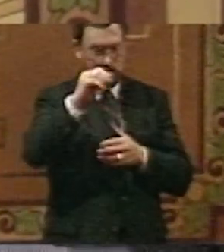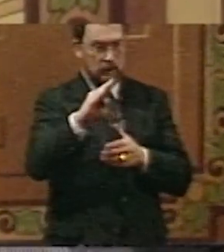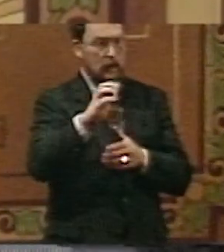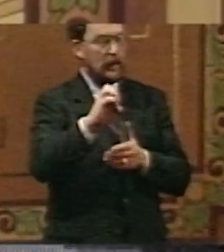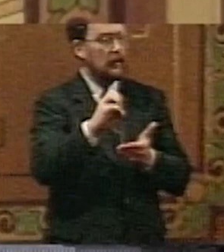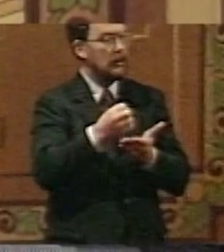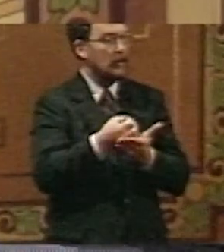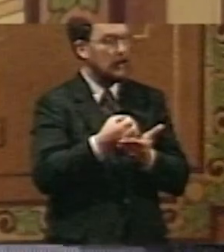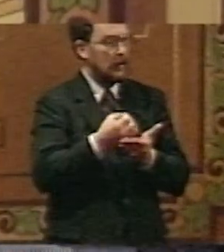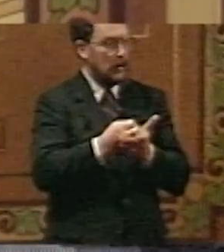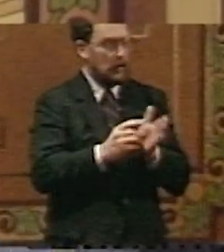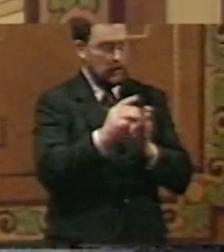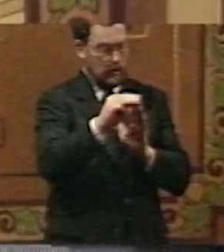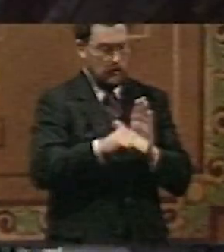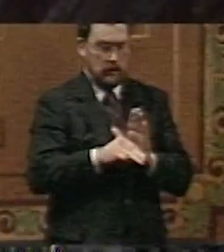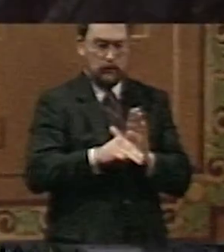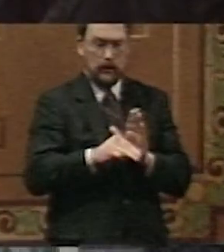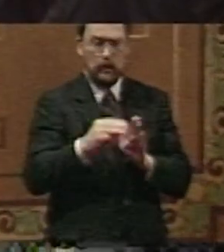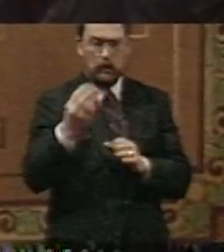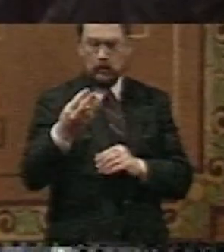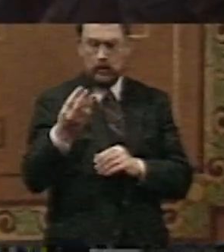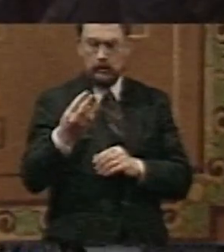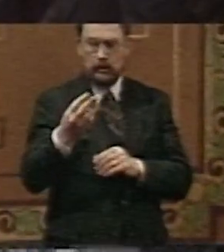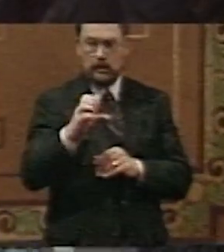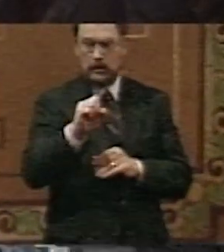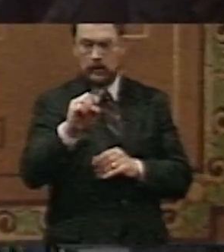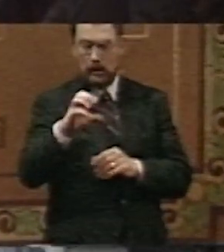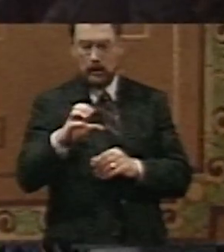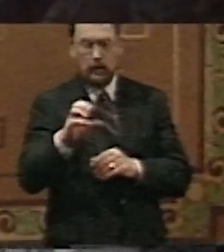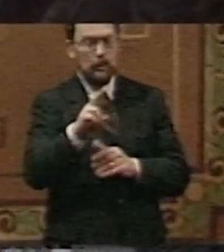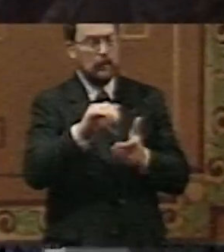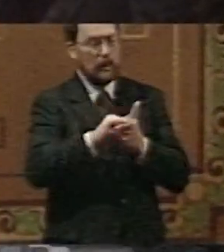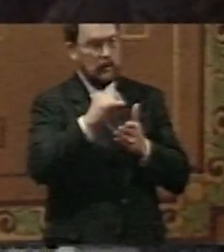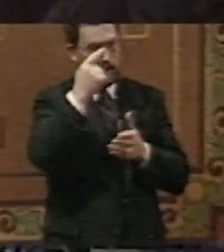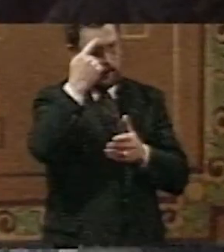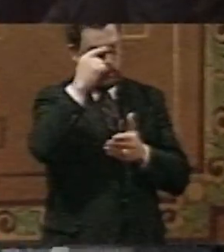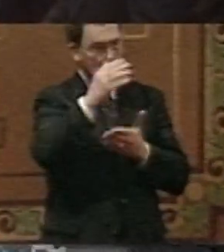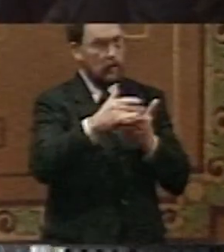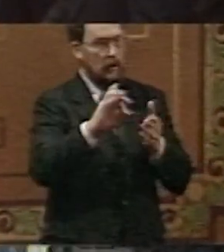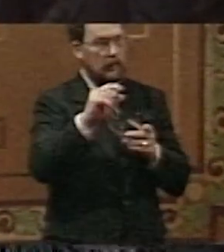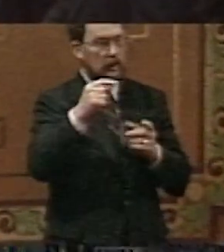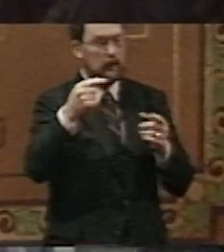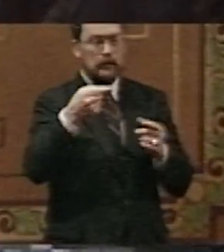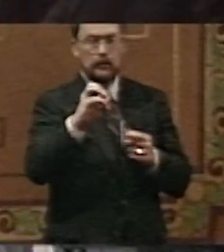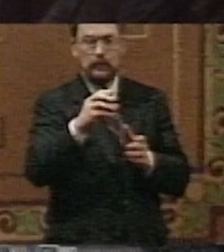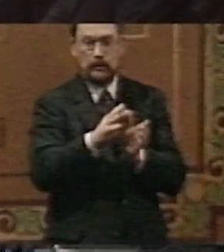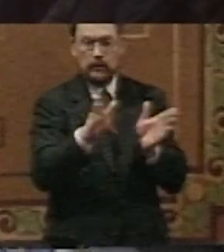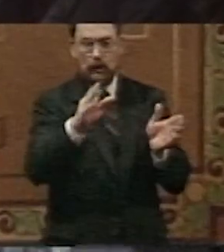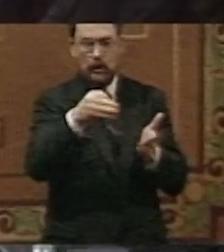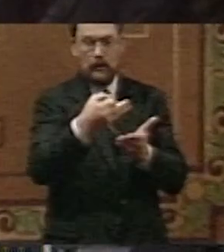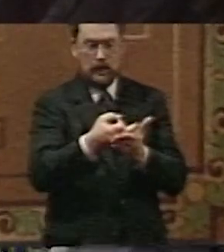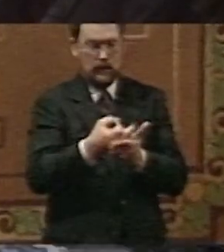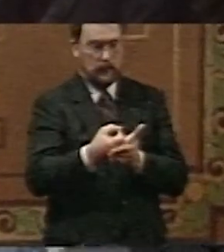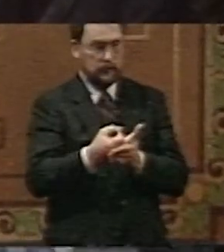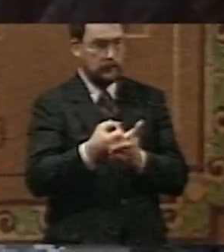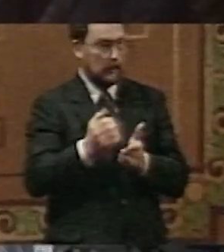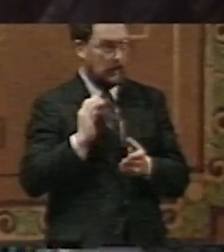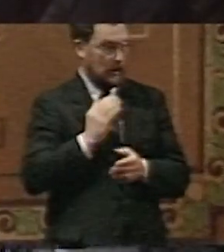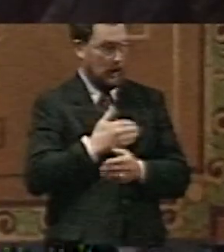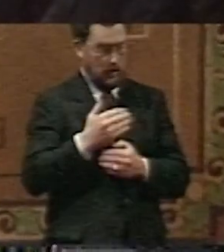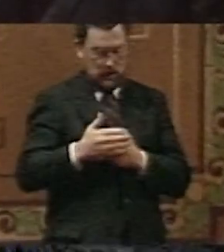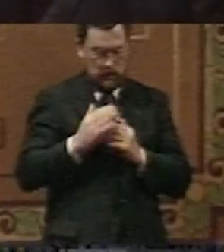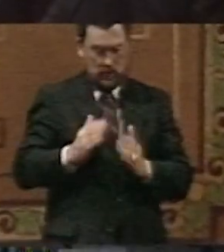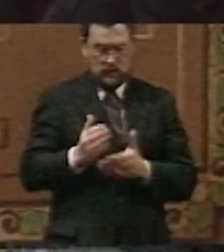and economic development. And the state of Washington and South Carolina are using it as part of their general fund dollars. Our